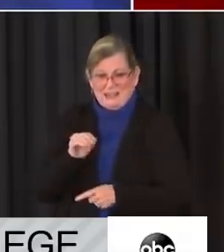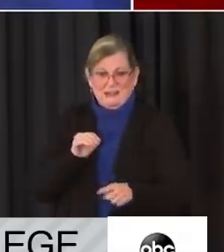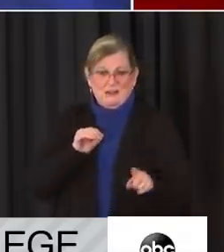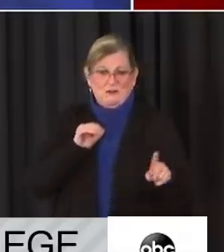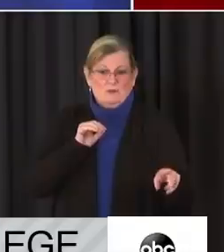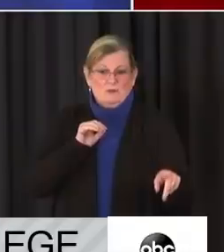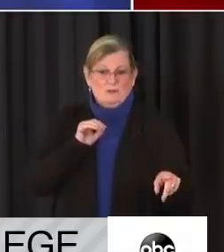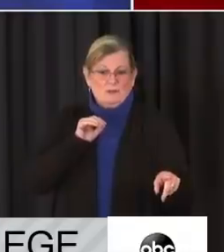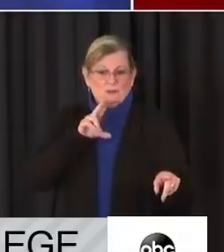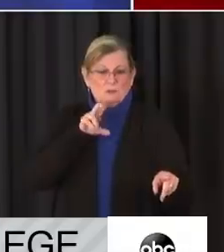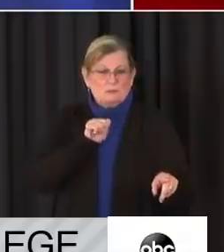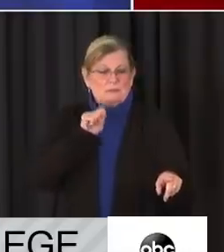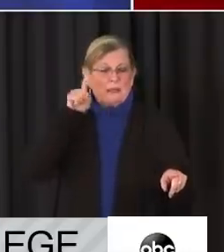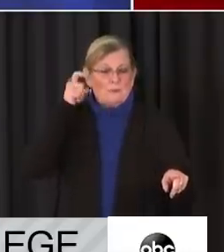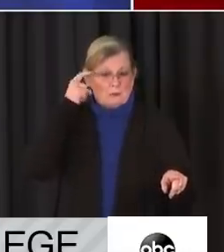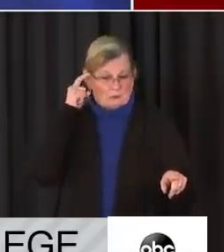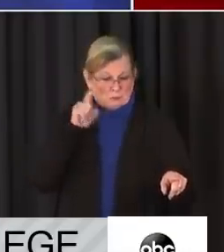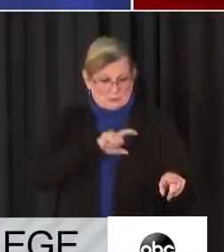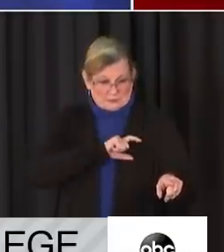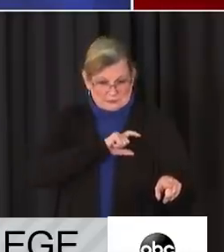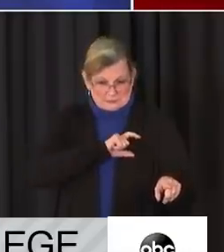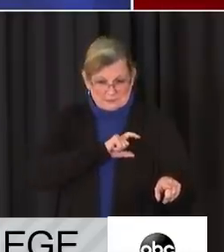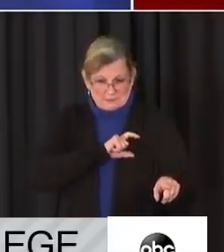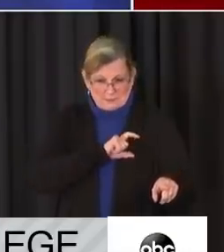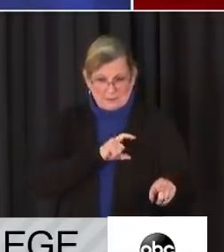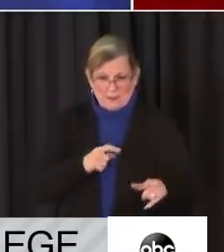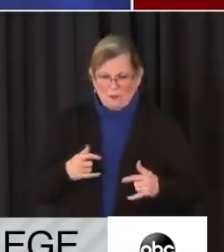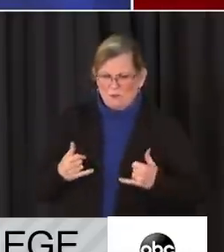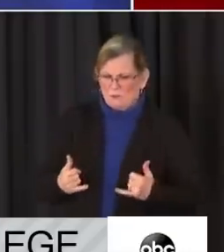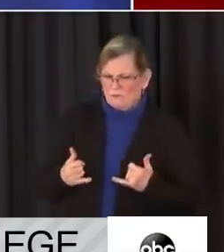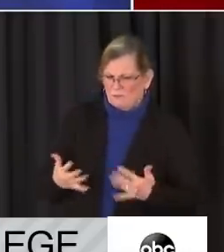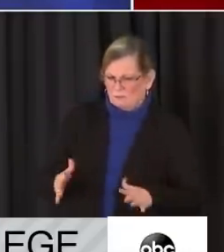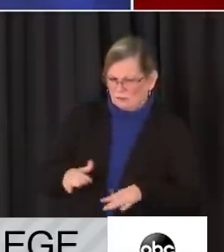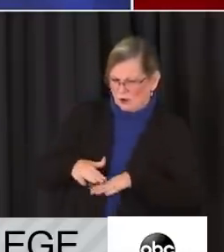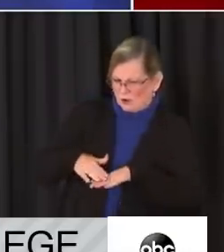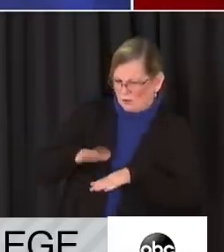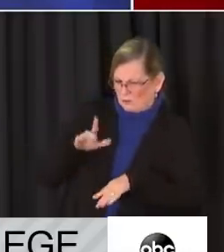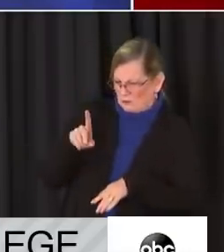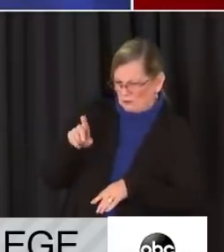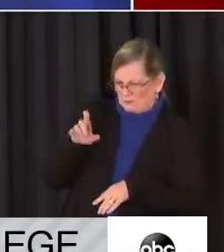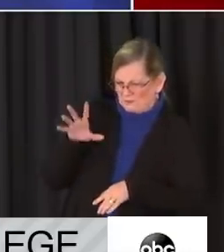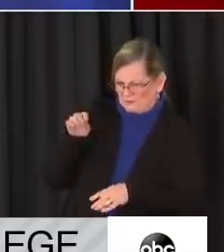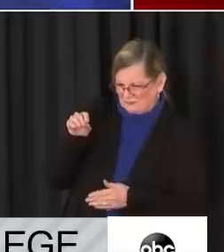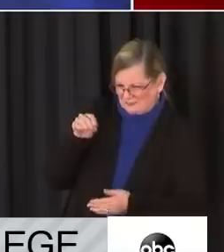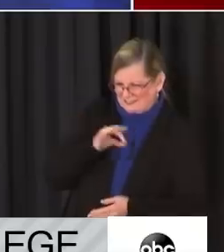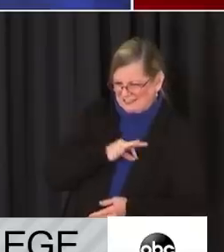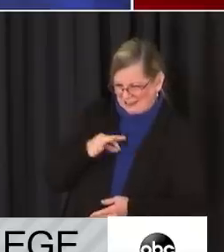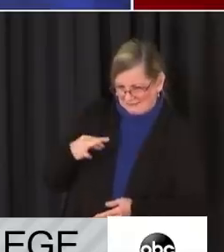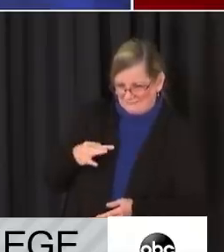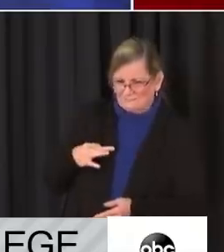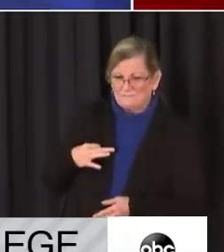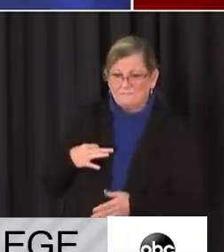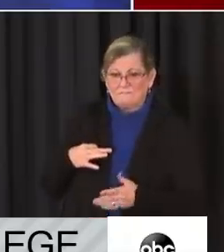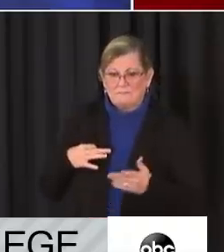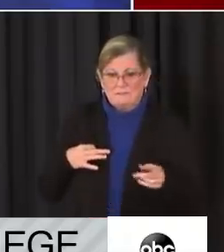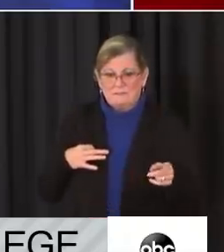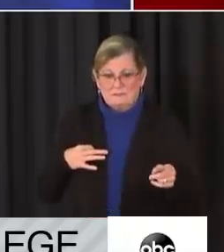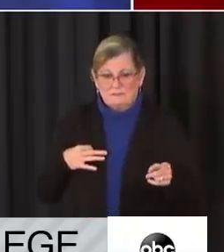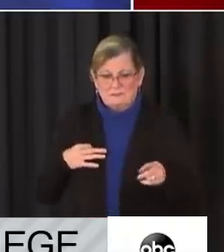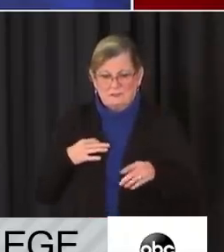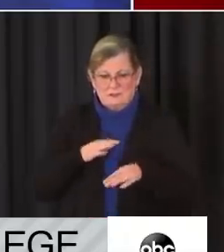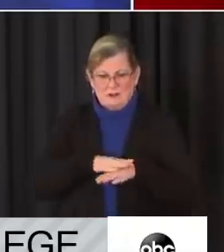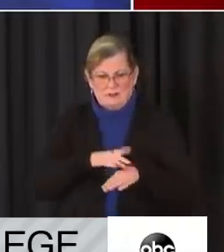Capitol Hill Police. At present, we have over 150 personnel up on the